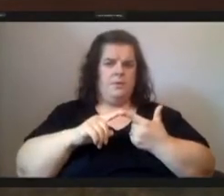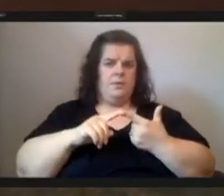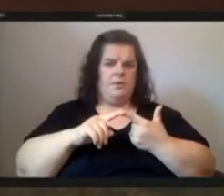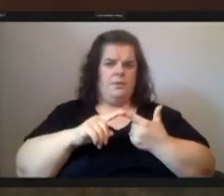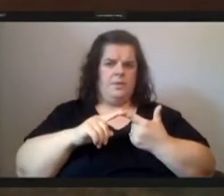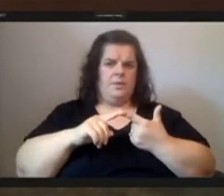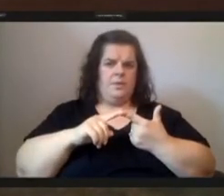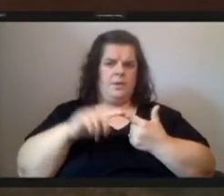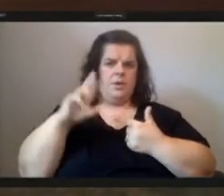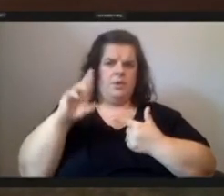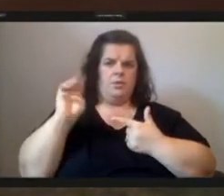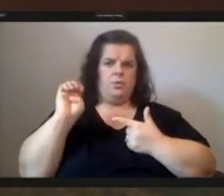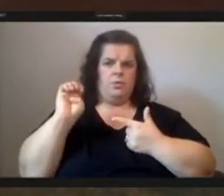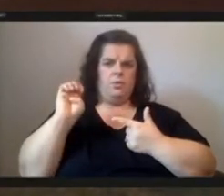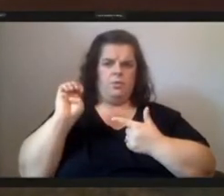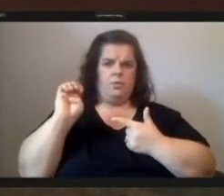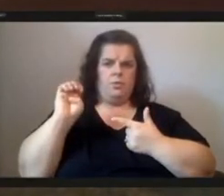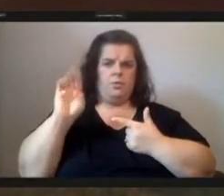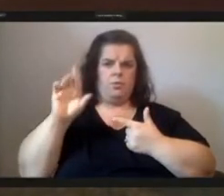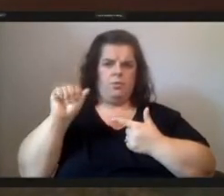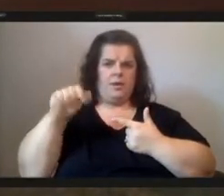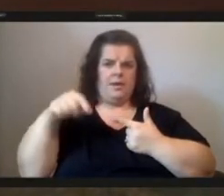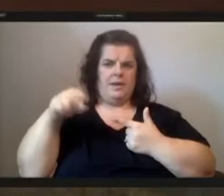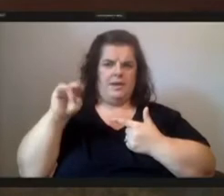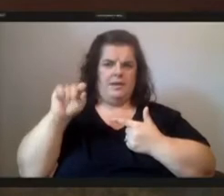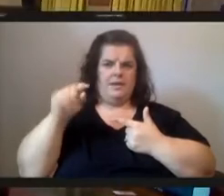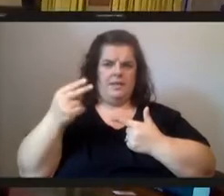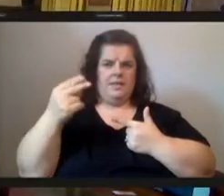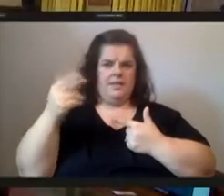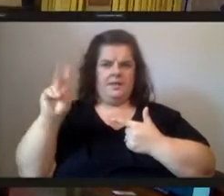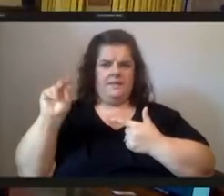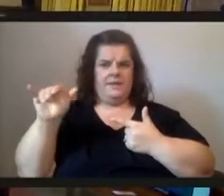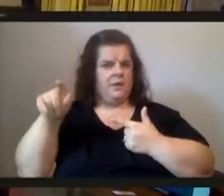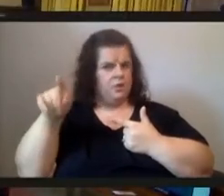bay amanda are you back with us online